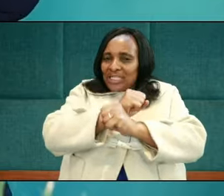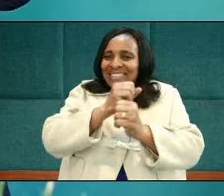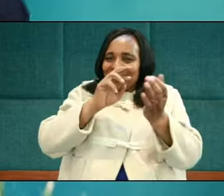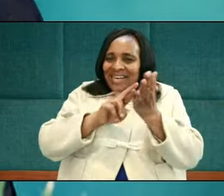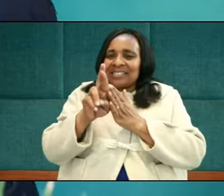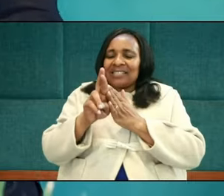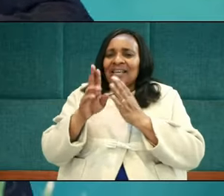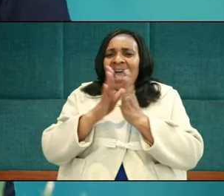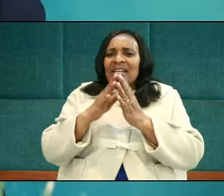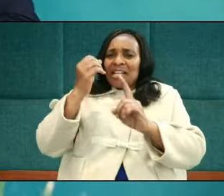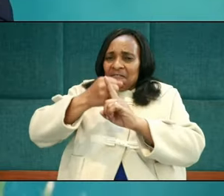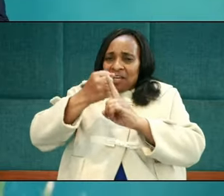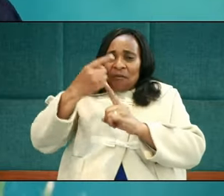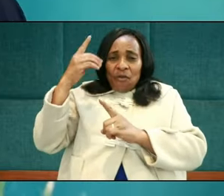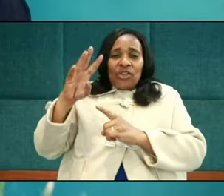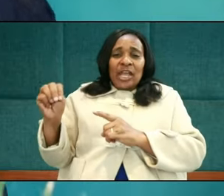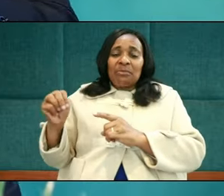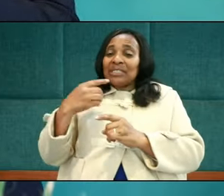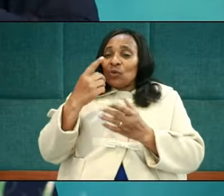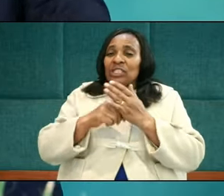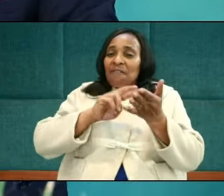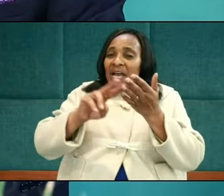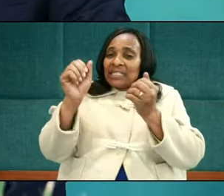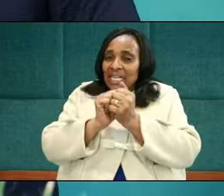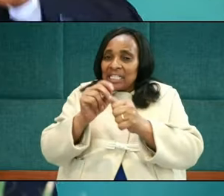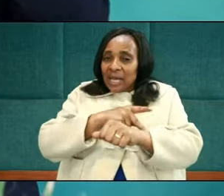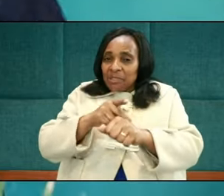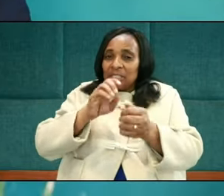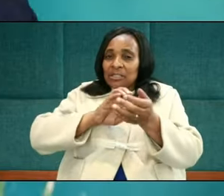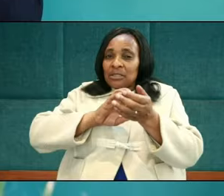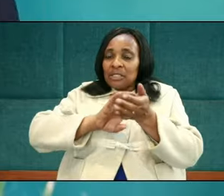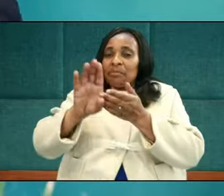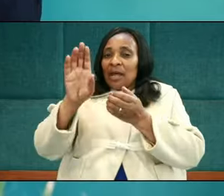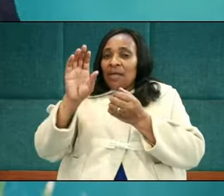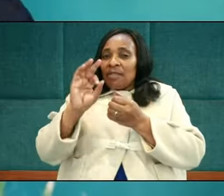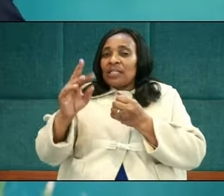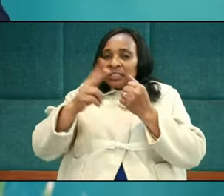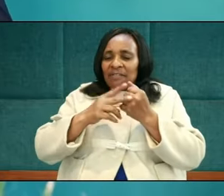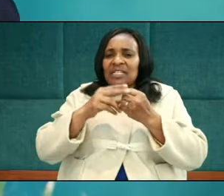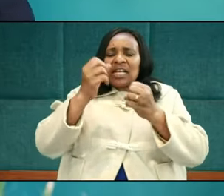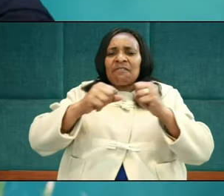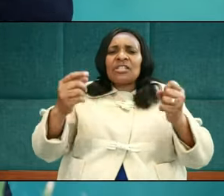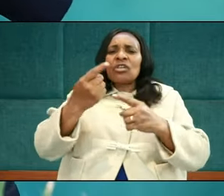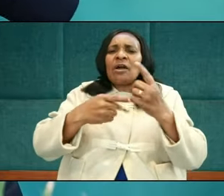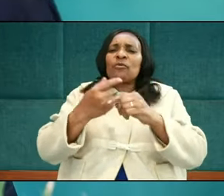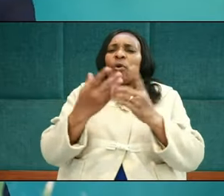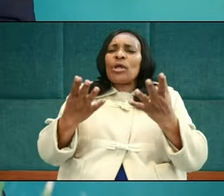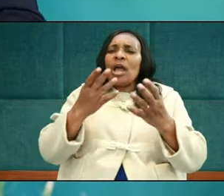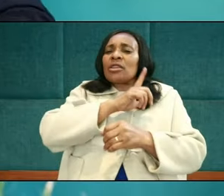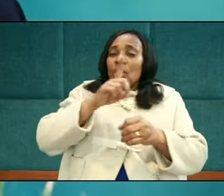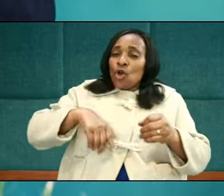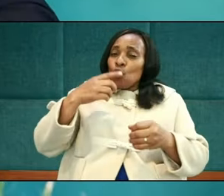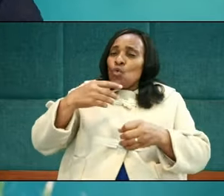righteous and fight the battle for them. He says in Psalm 37, the salvation of the righteous comes from the Lord. He is their